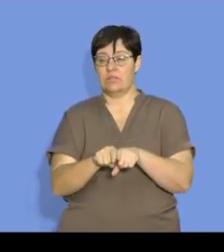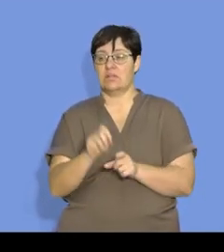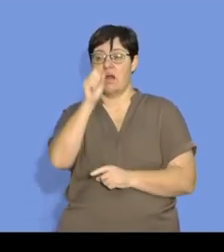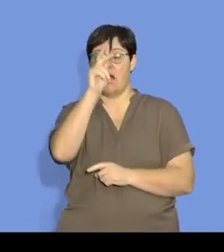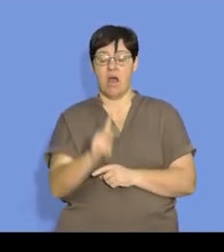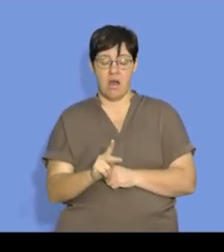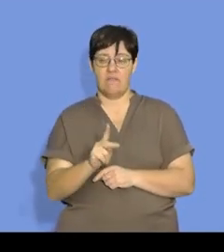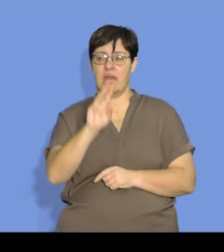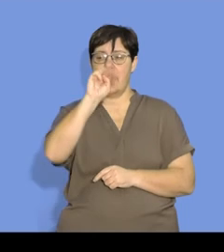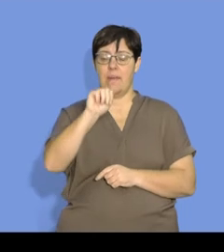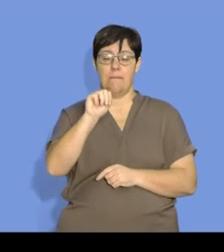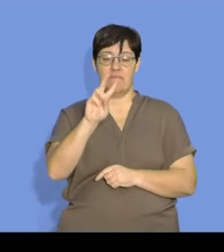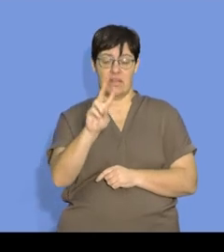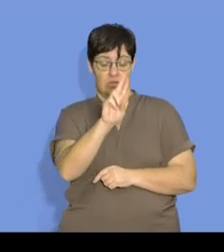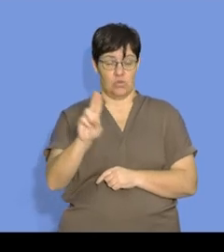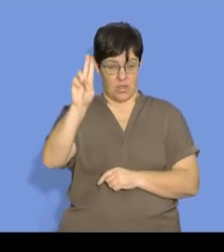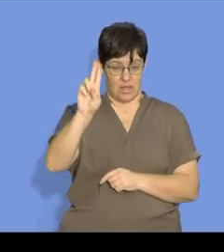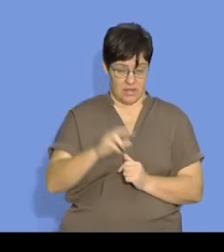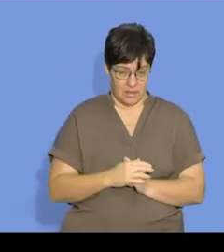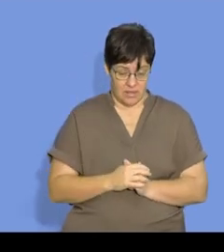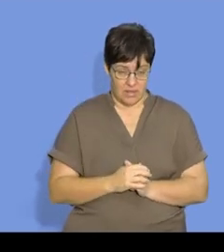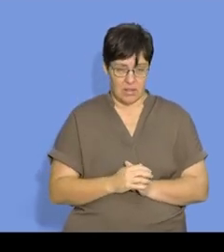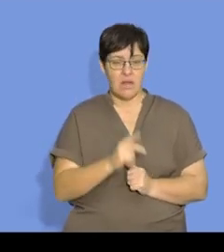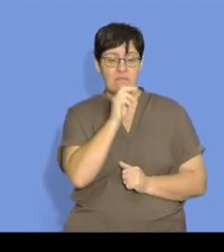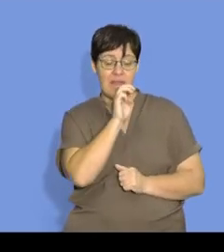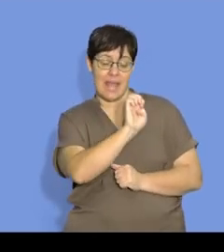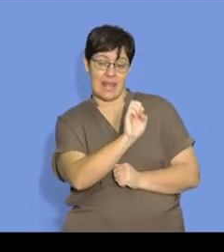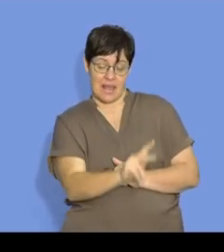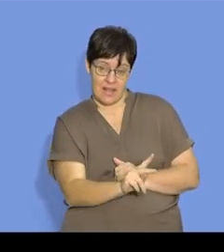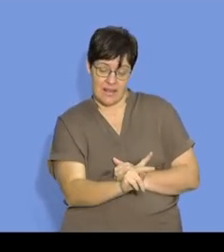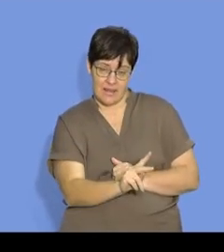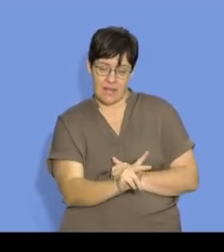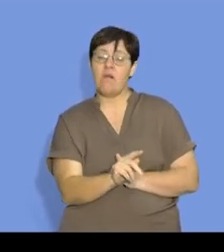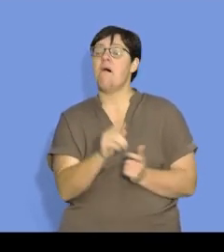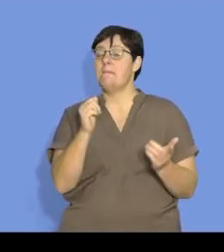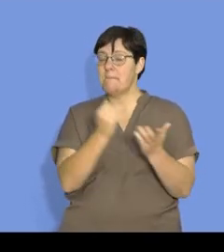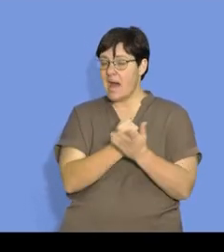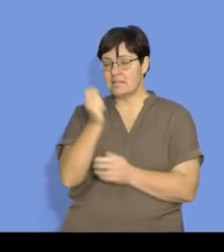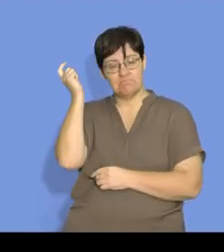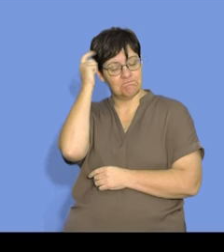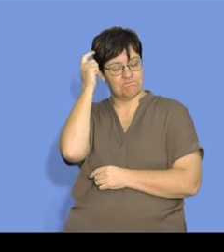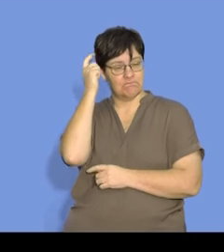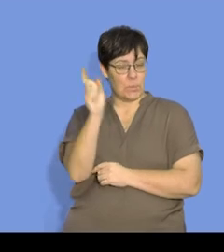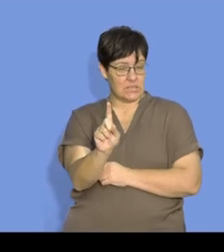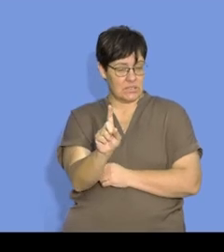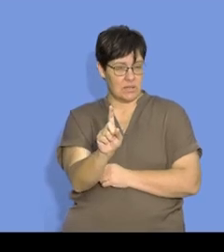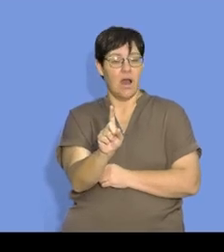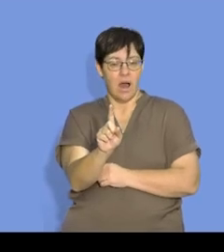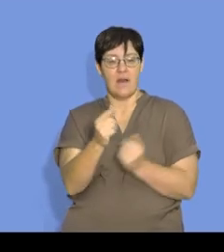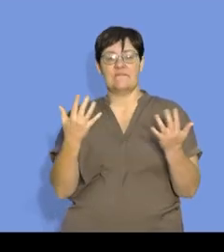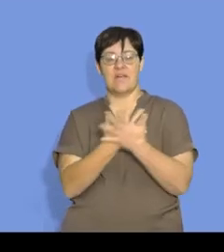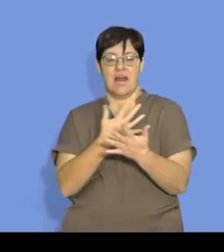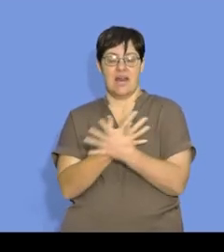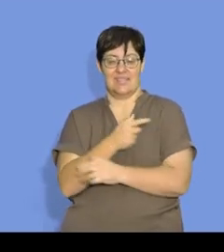half MV squared, so when we talk about kinetic energy, we should then think about the speed